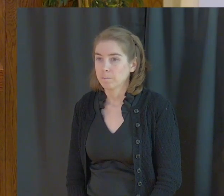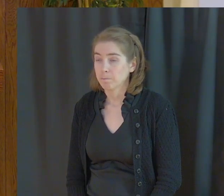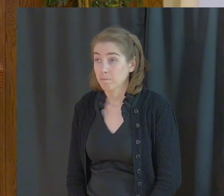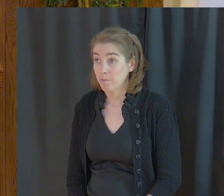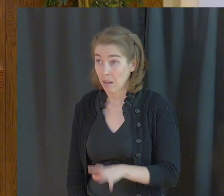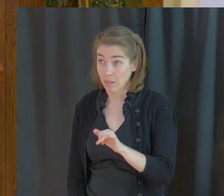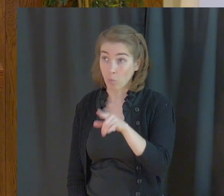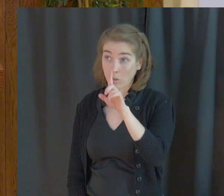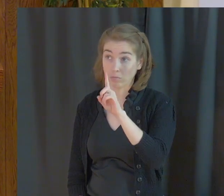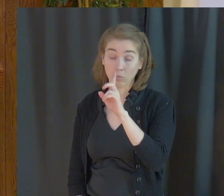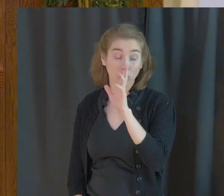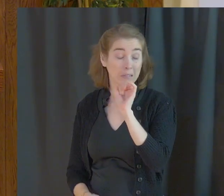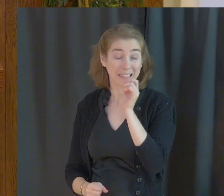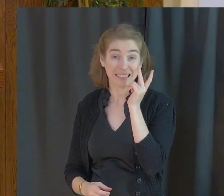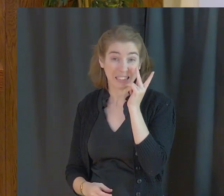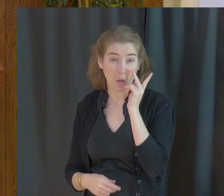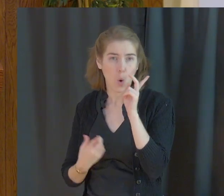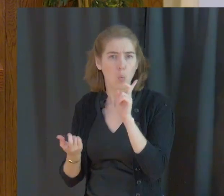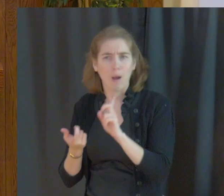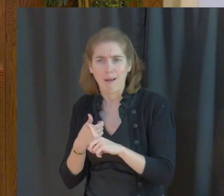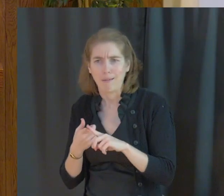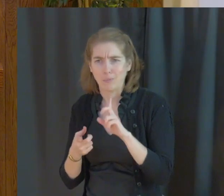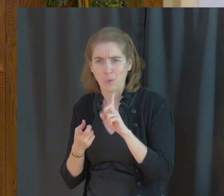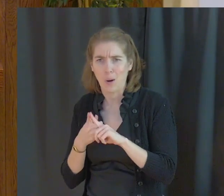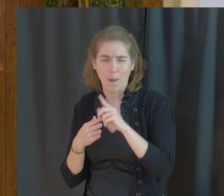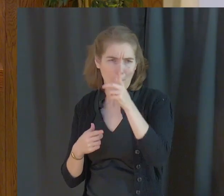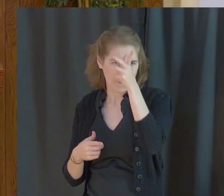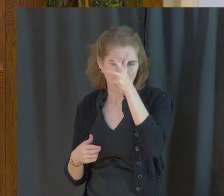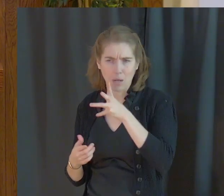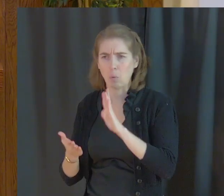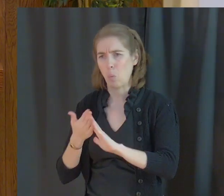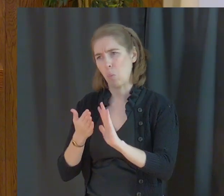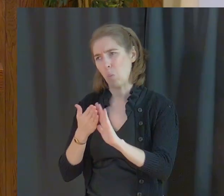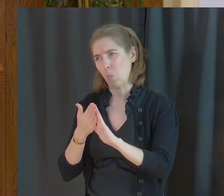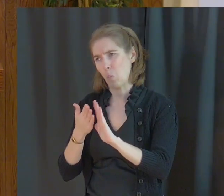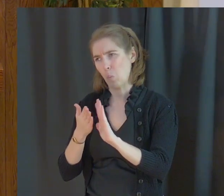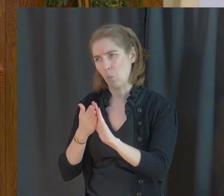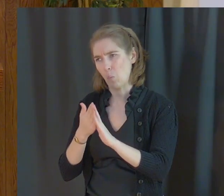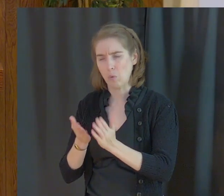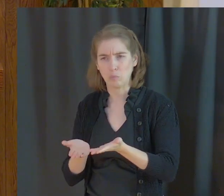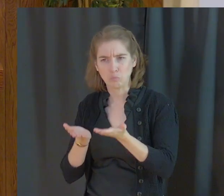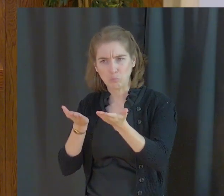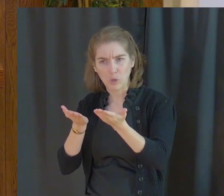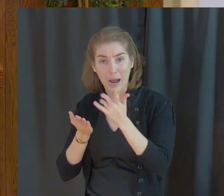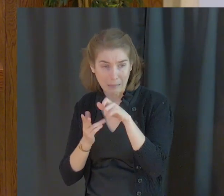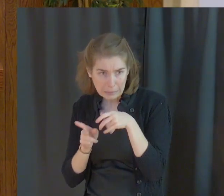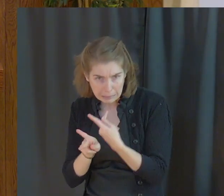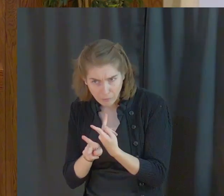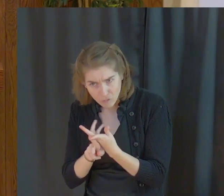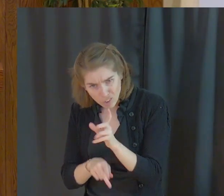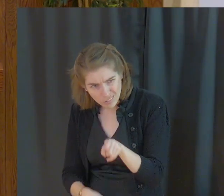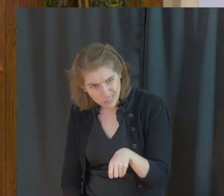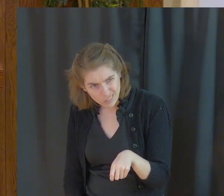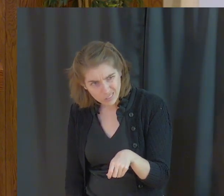This one we can look at and say, so when men praise me or lift me up, I've got to be careful?